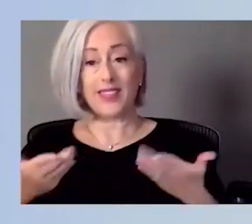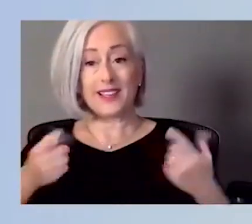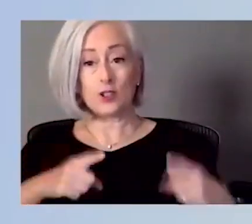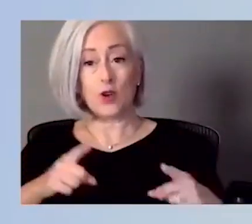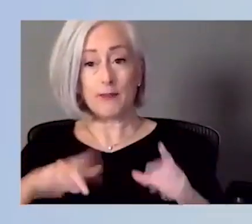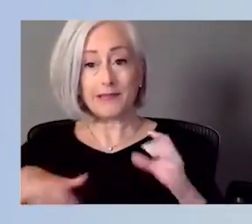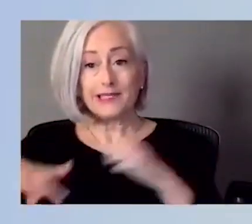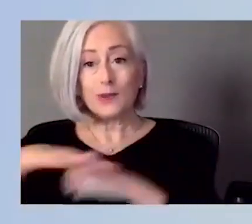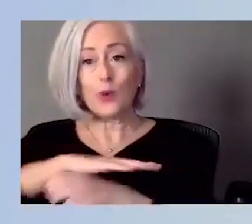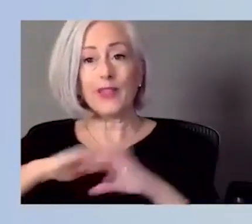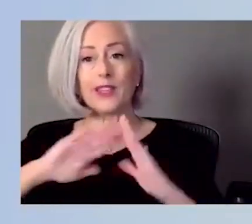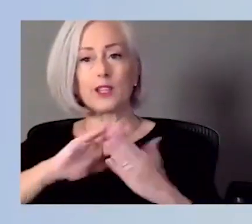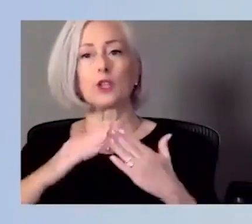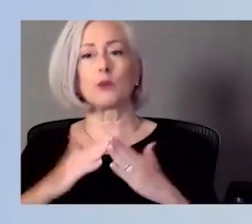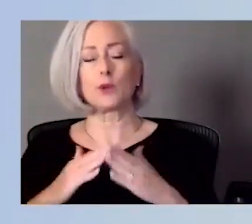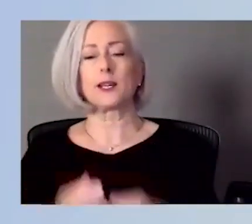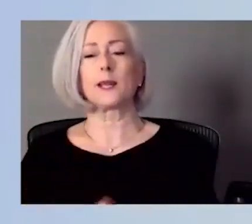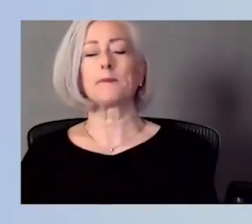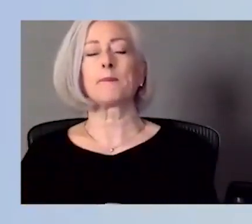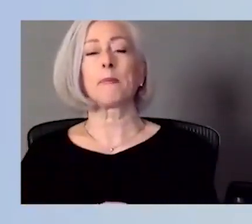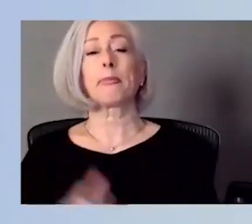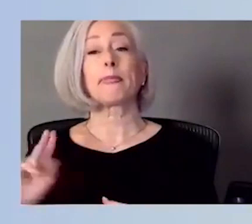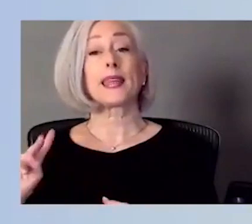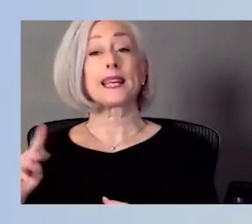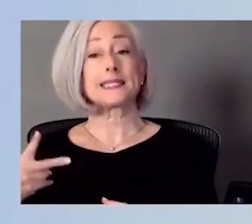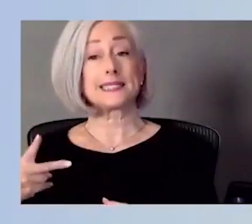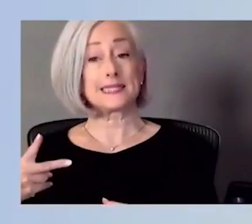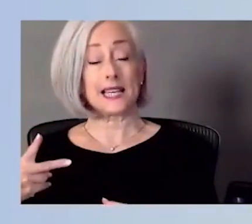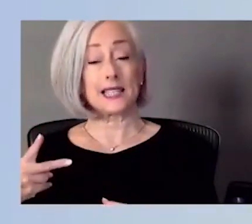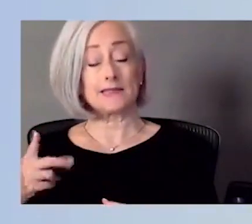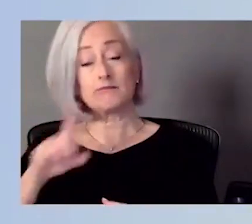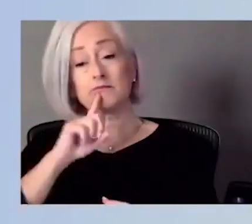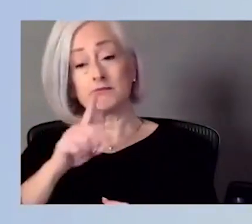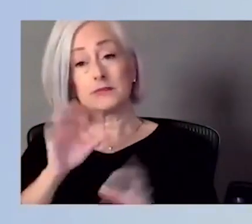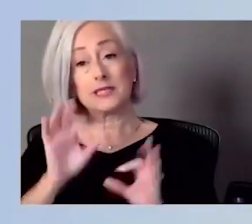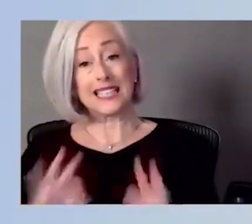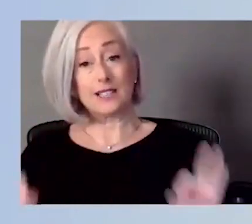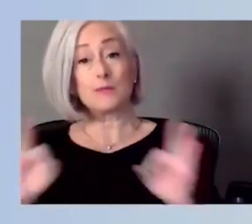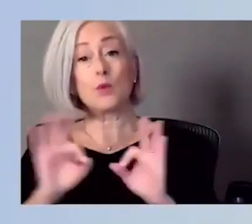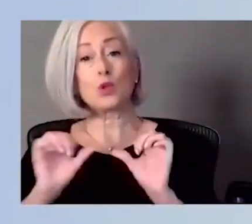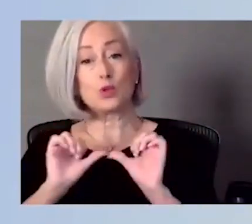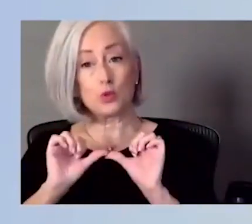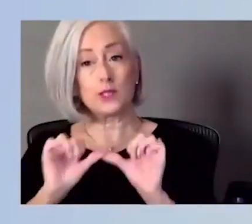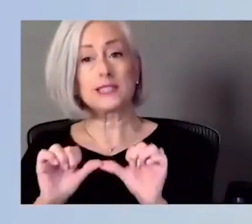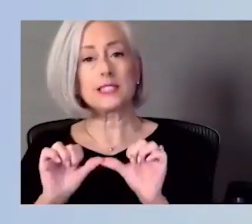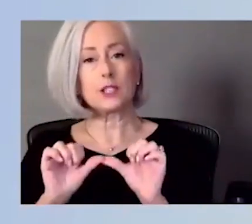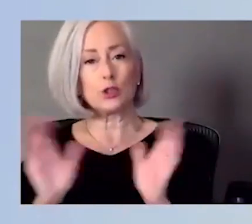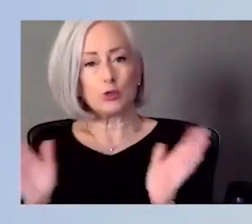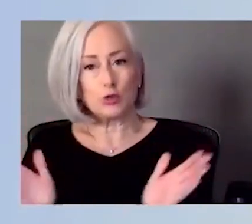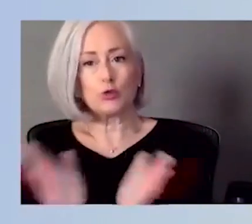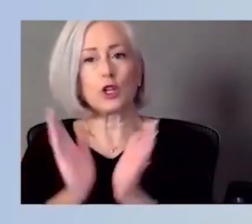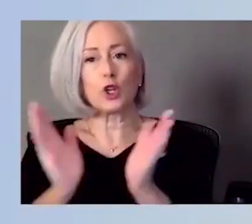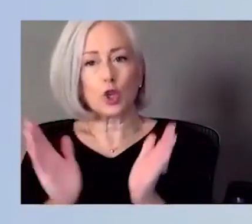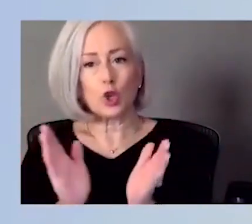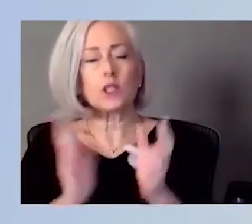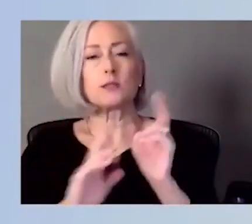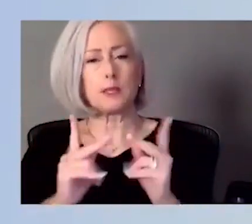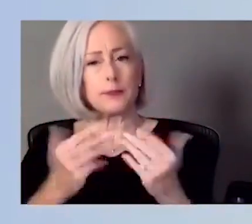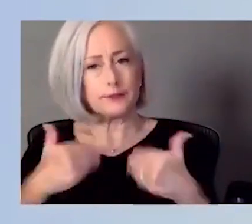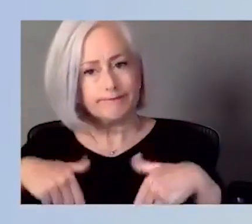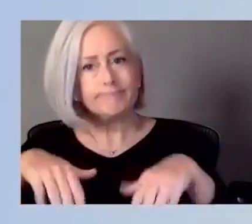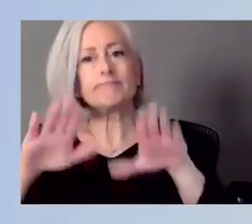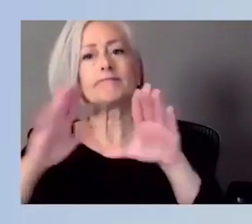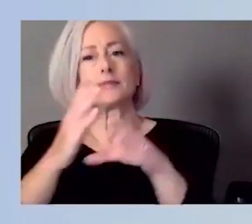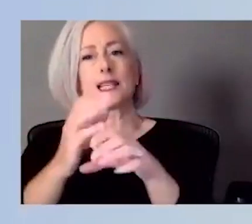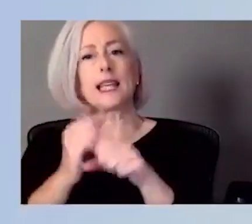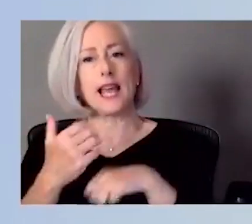community. Second thing that I'll mention is that it is very important to continue to push folks to get vaccinated. We know